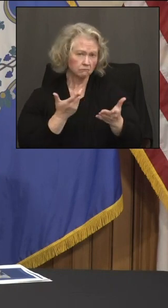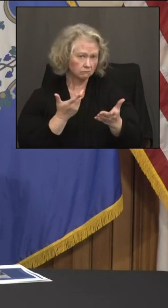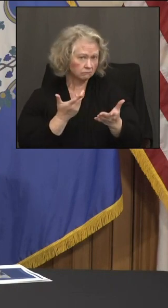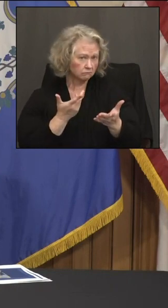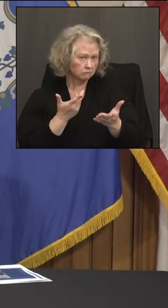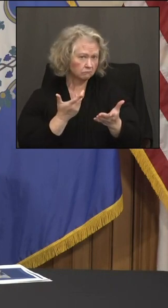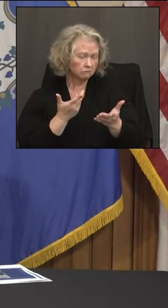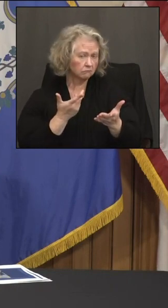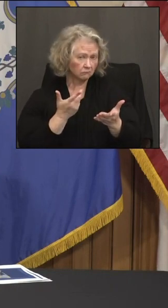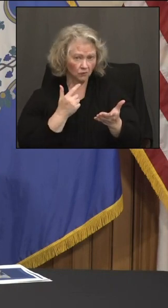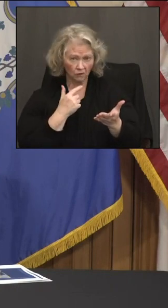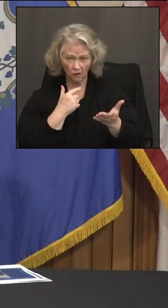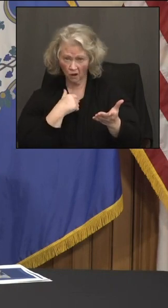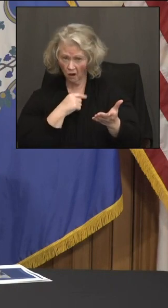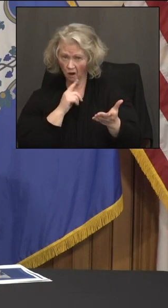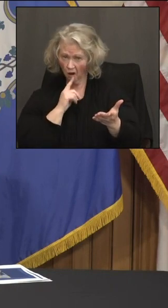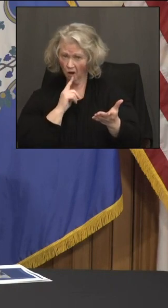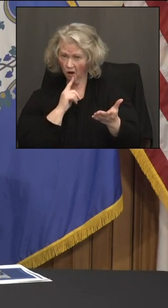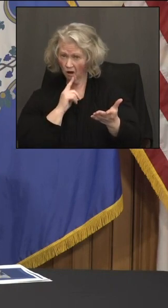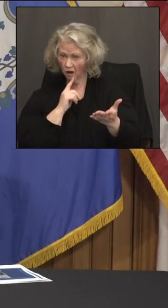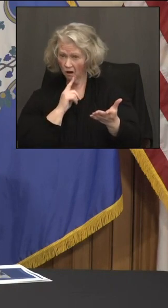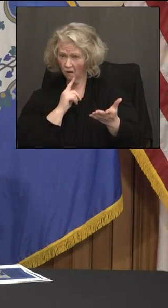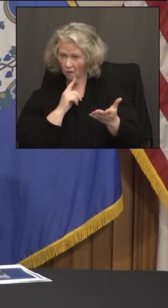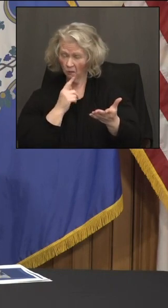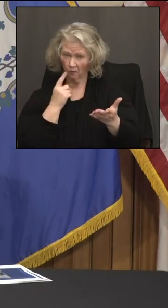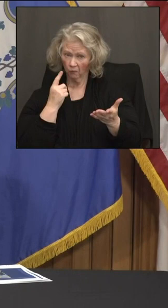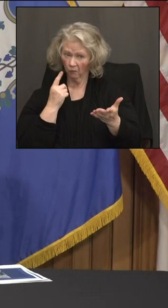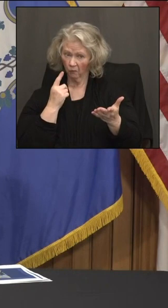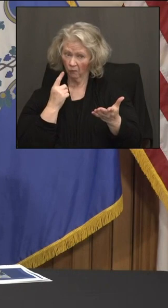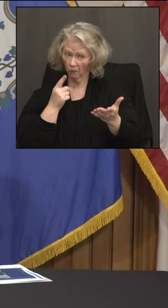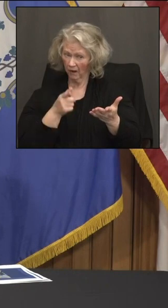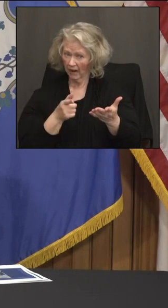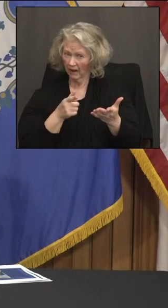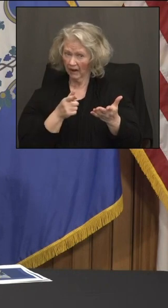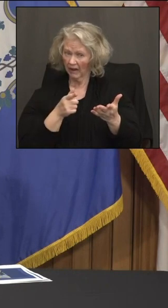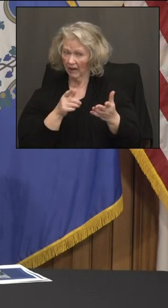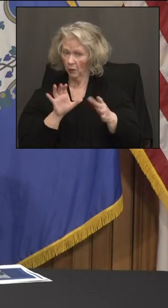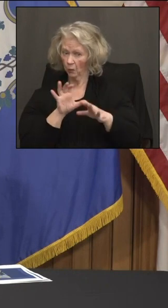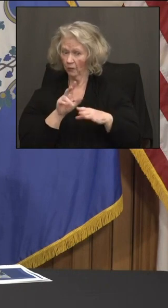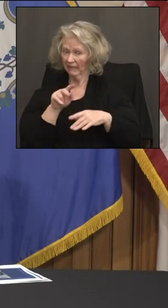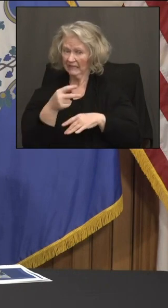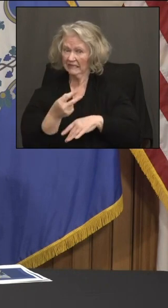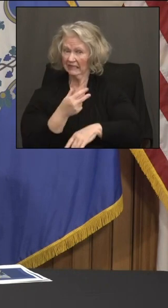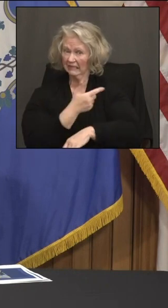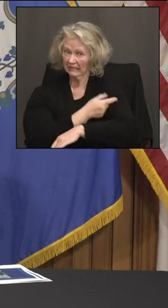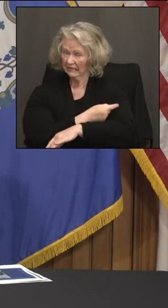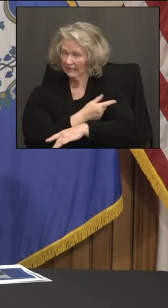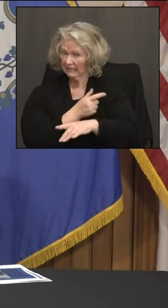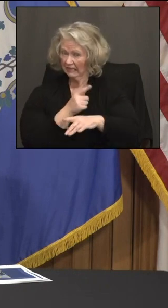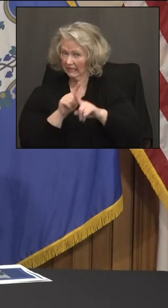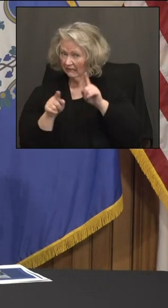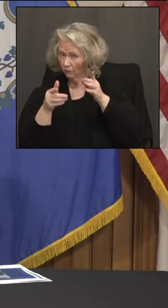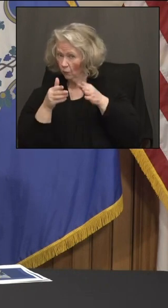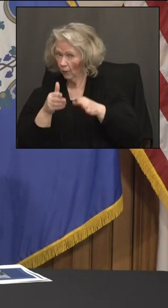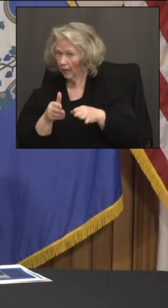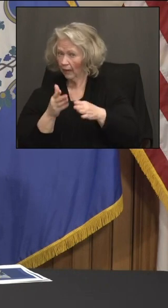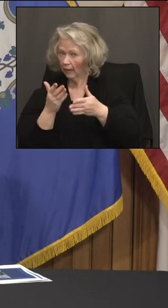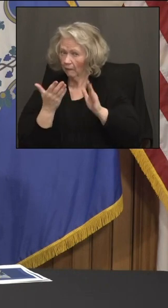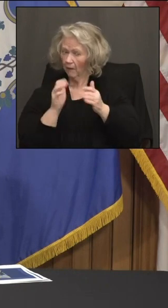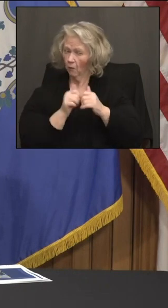approaching second doses differently at this point because of how many people have been vaccinated?